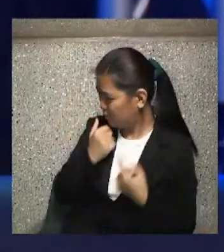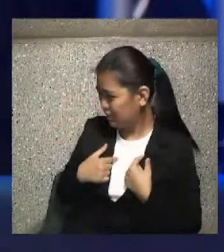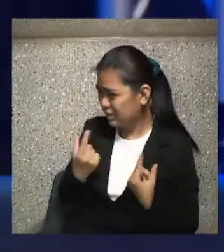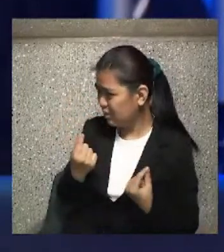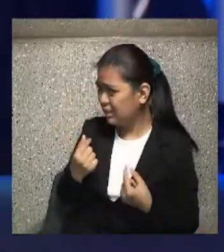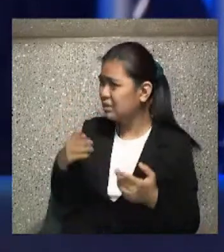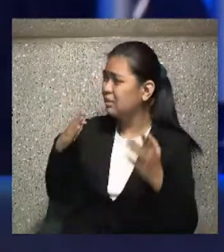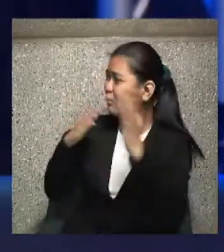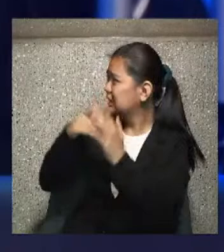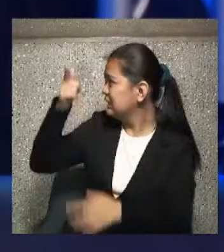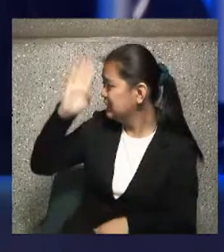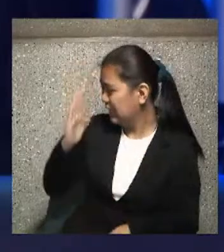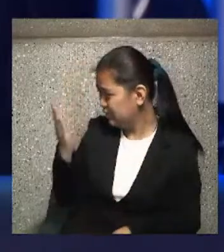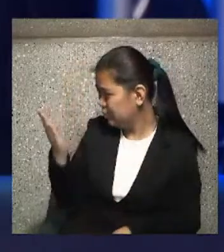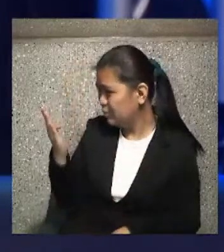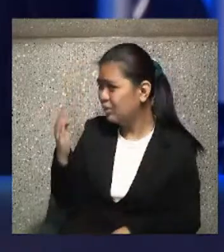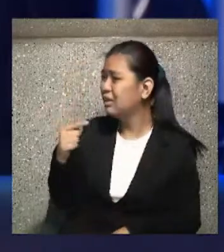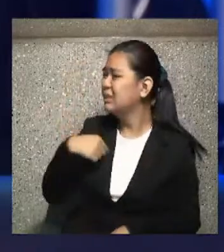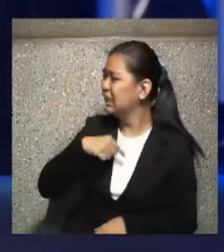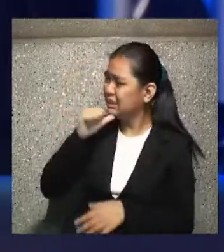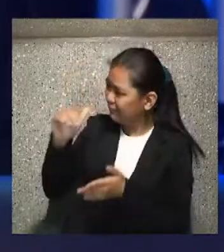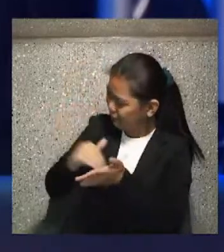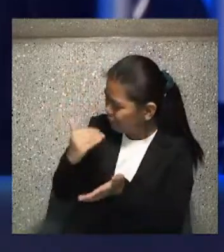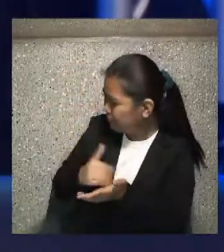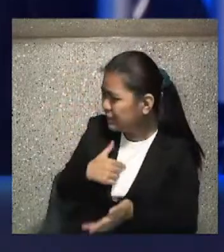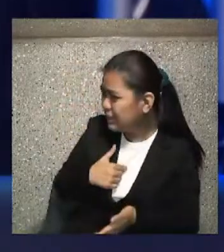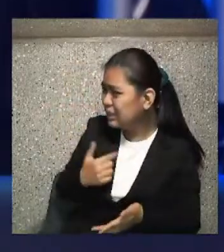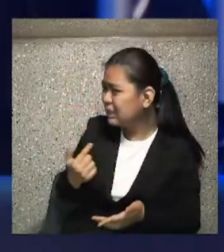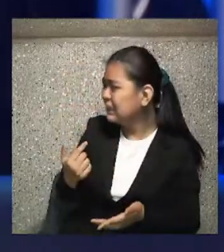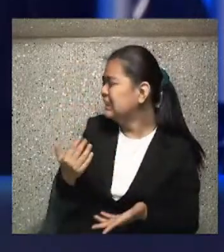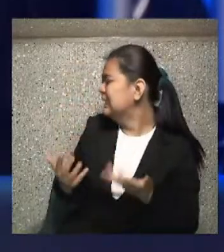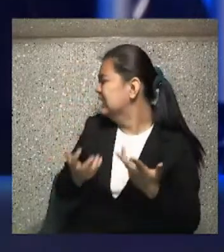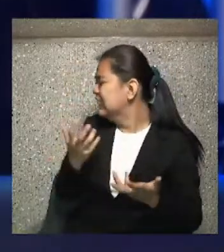themselves. What would you say to any one of us who could relate to that?